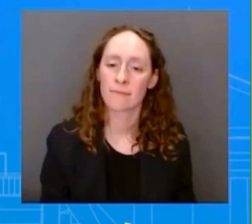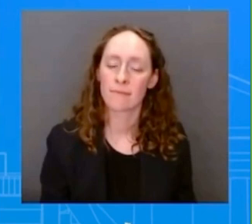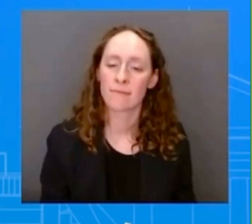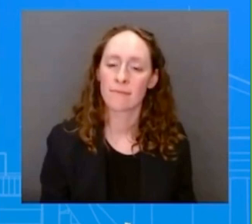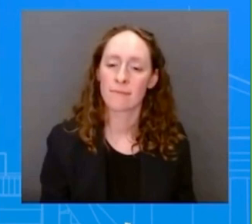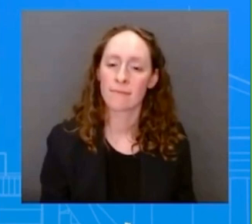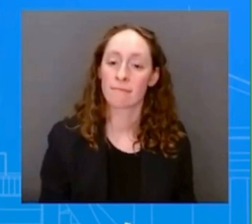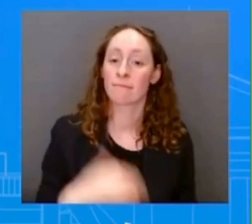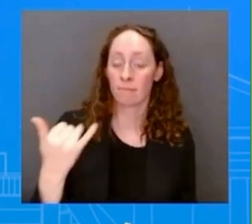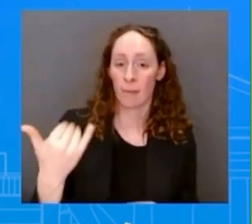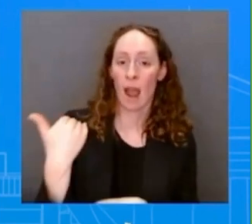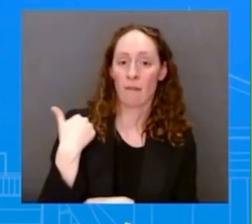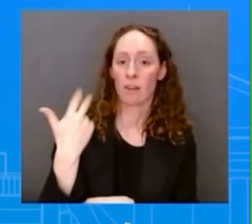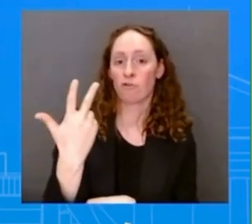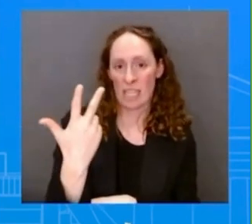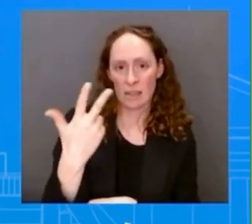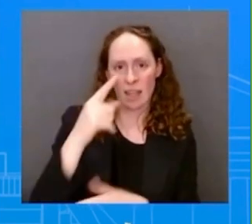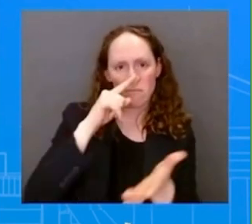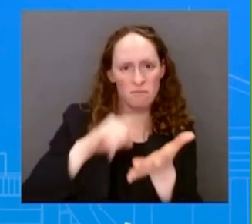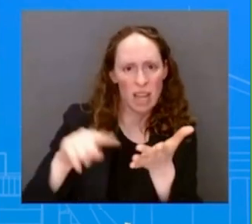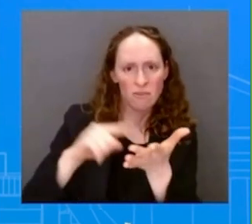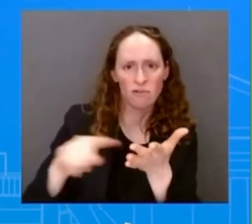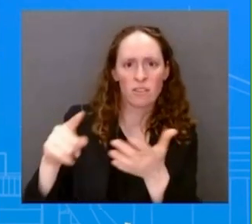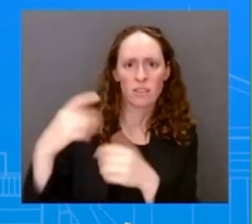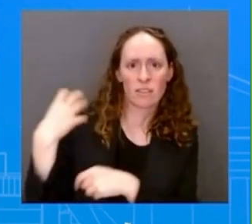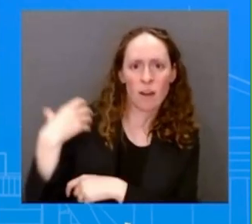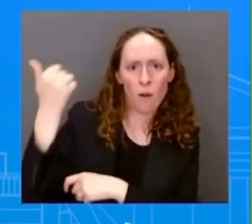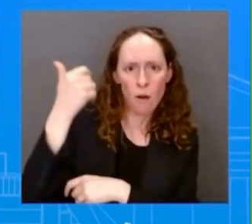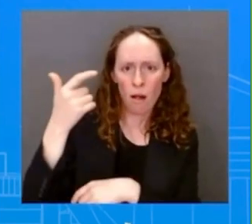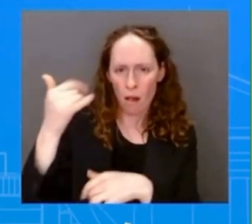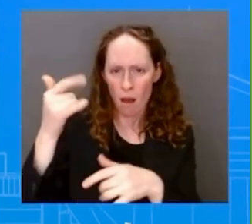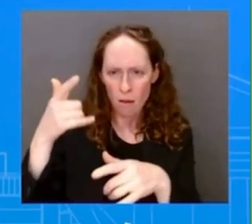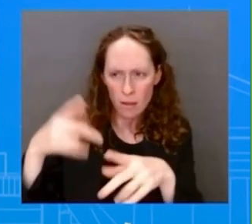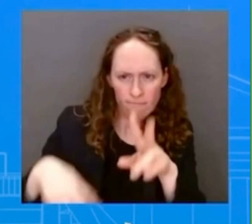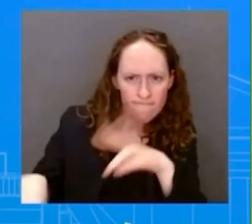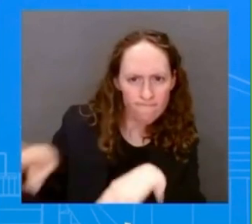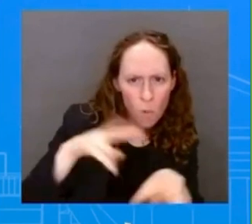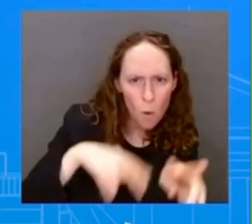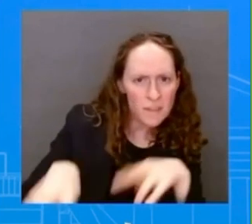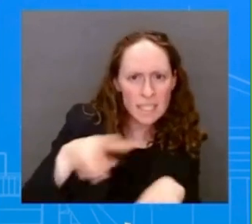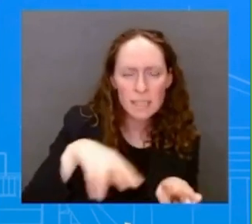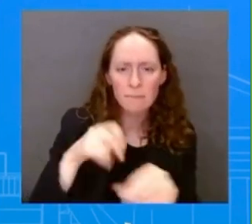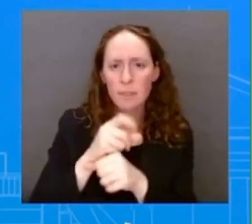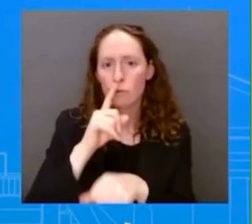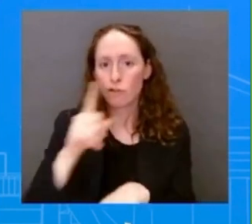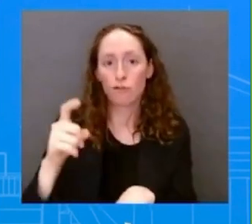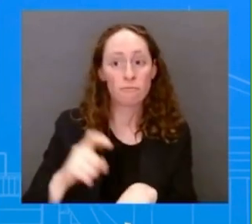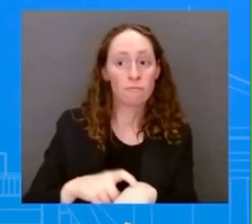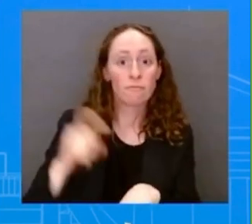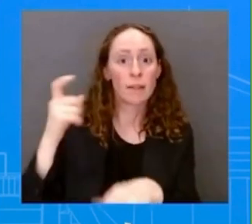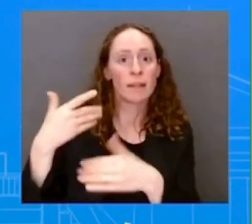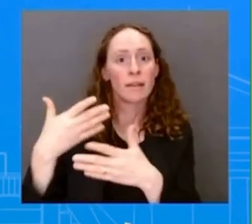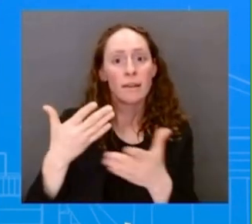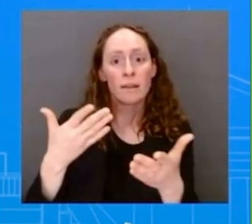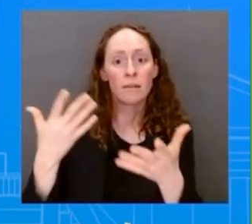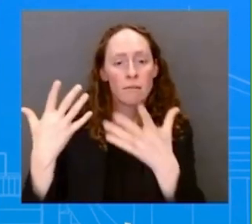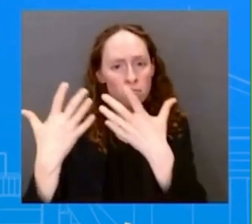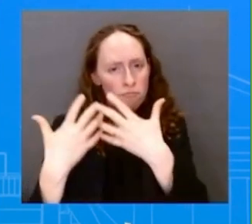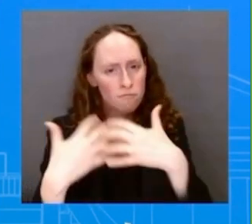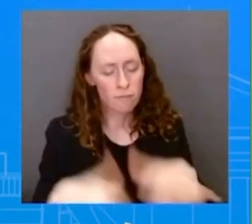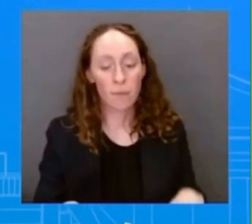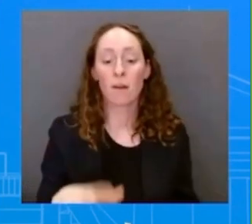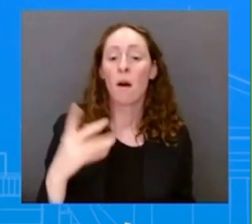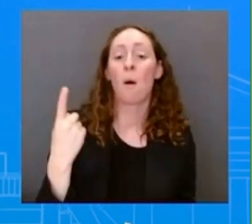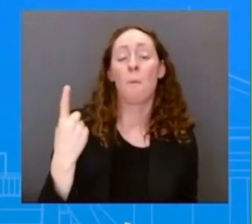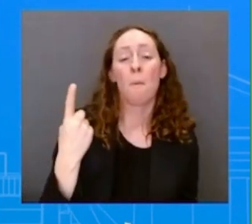accountability oversight. Uh, we think all that's a good thing and we're going to keep, we'll keep working at it. It is important to remember. I would add just one last point. It is a